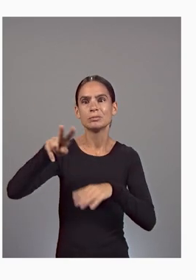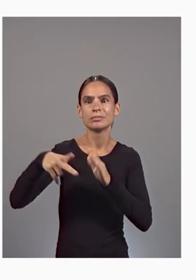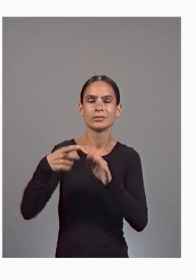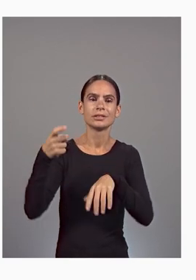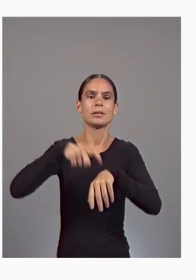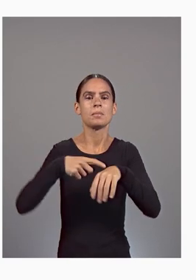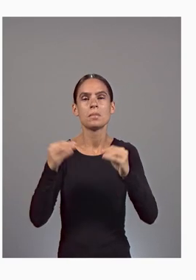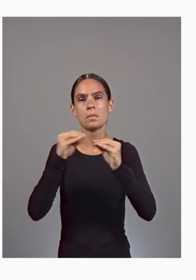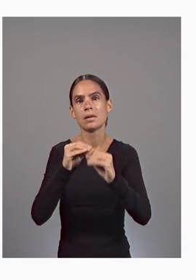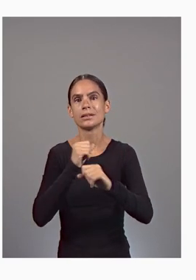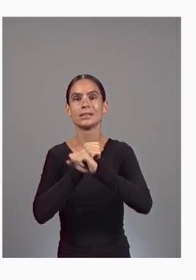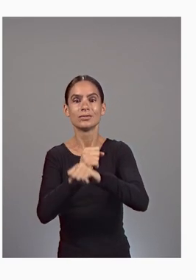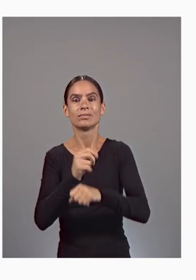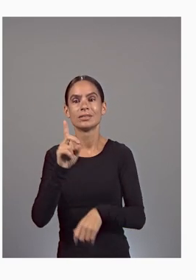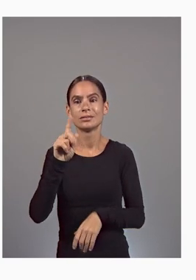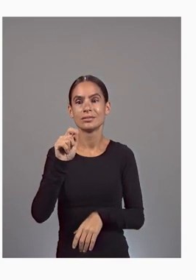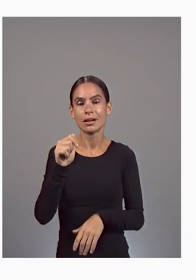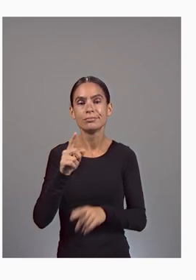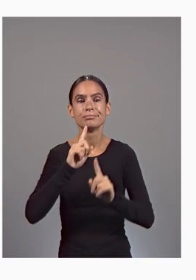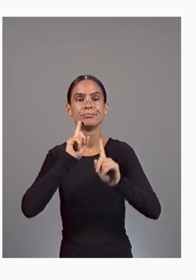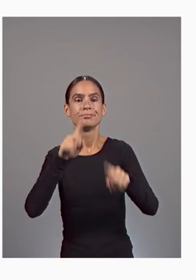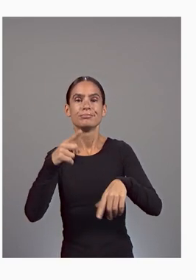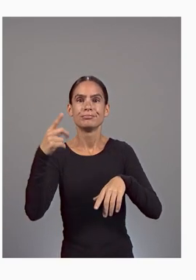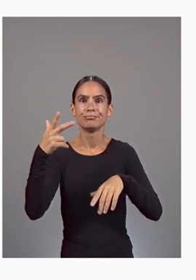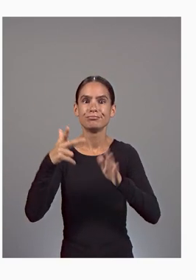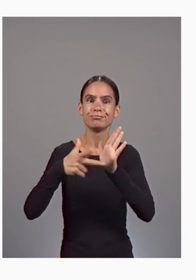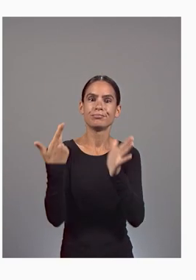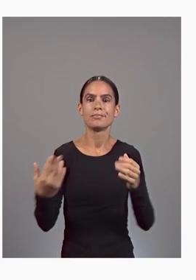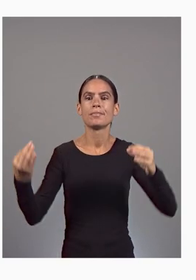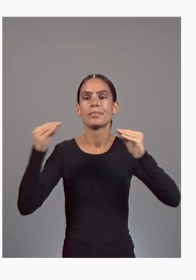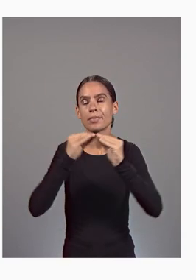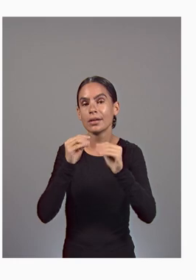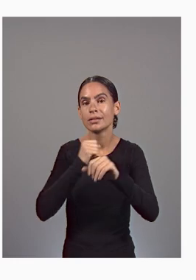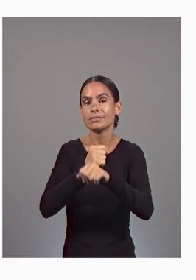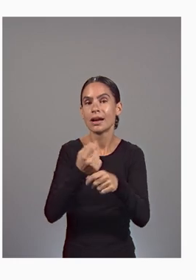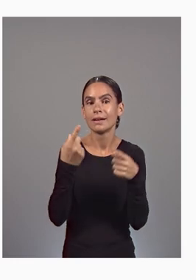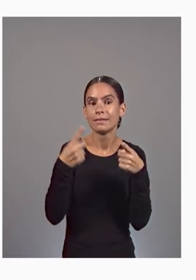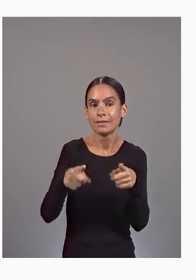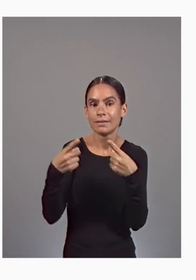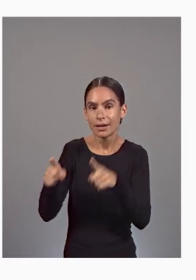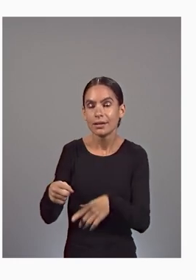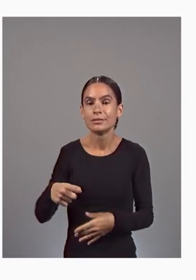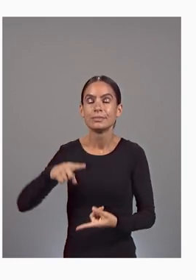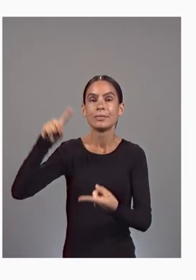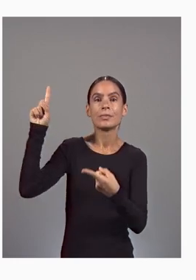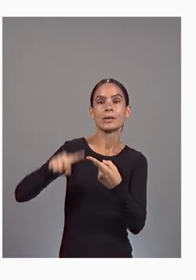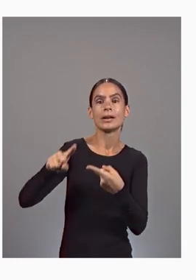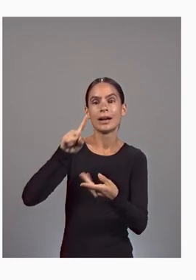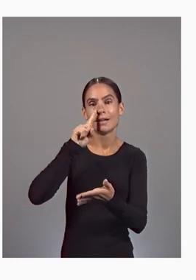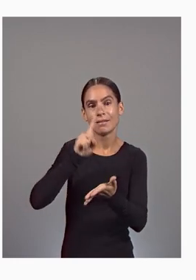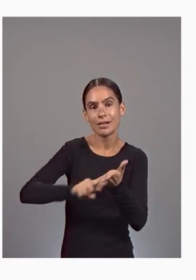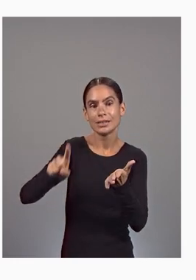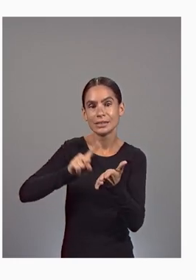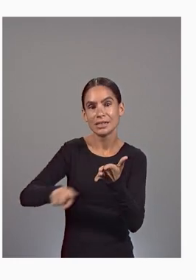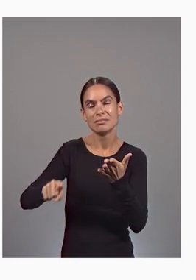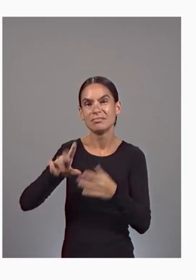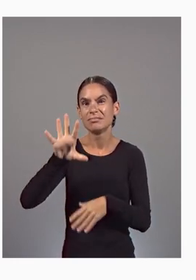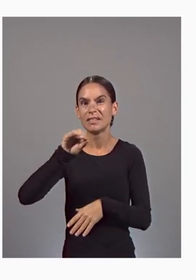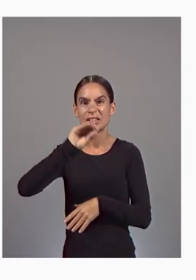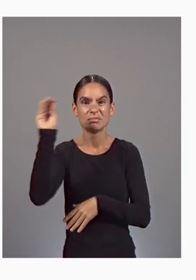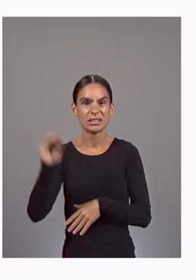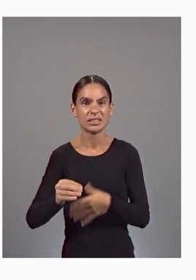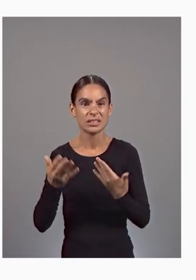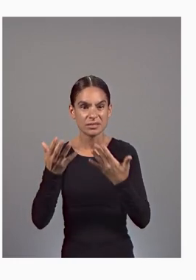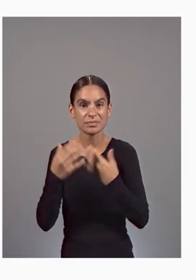responds to three times more security events, and has reduced investigation time by 50%, with